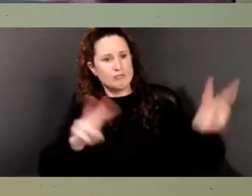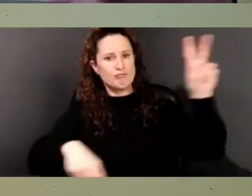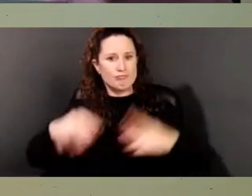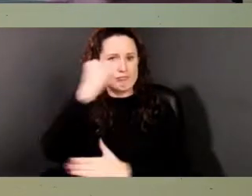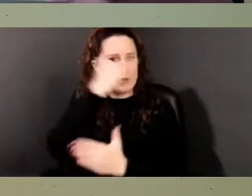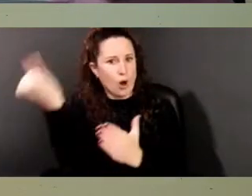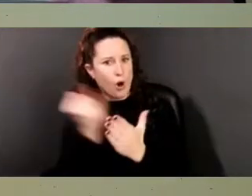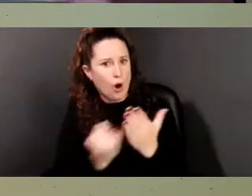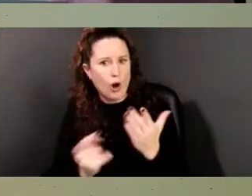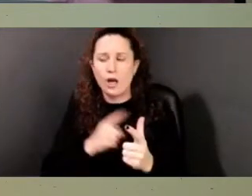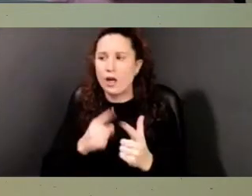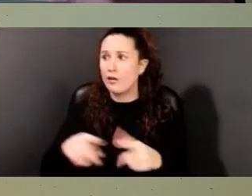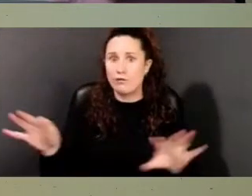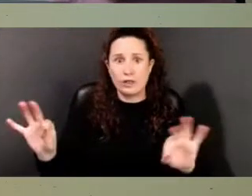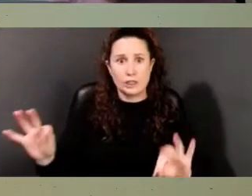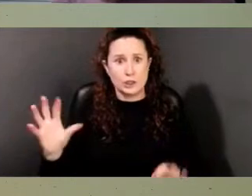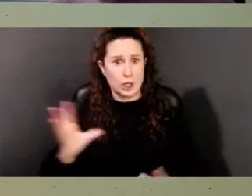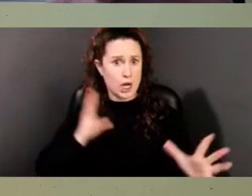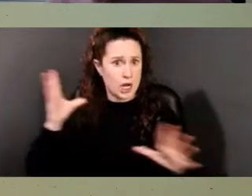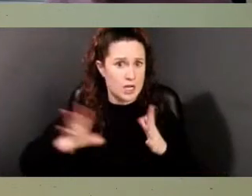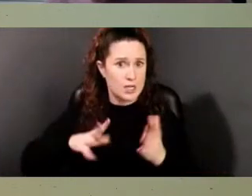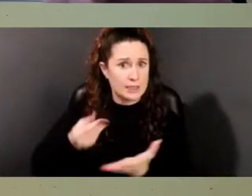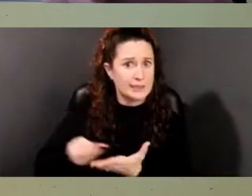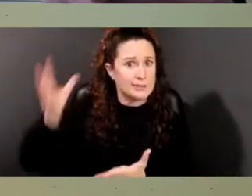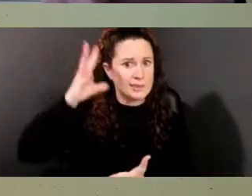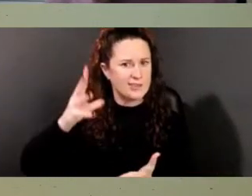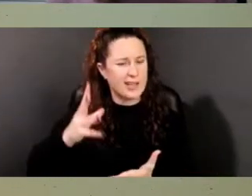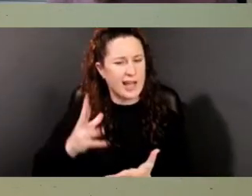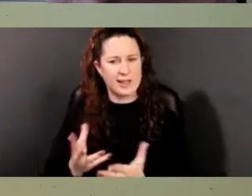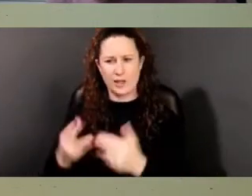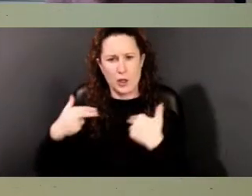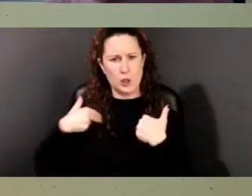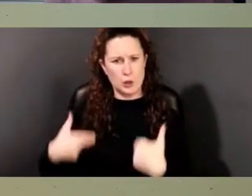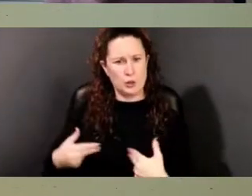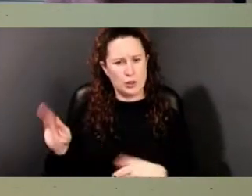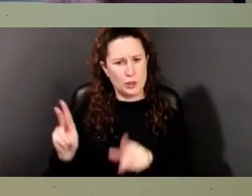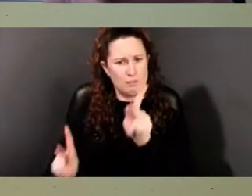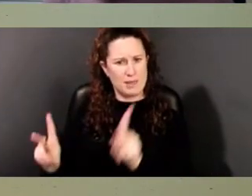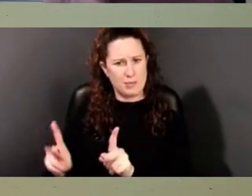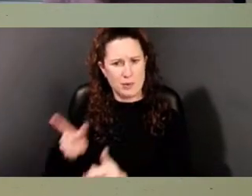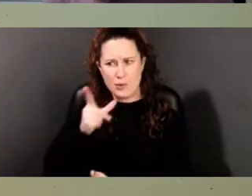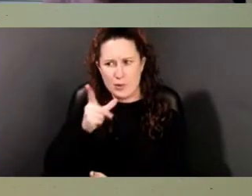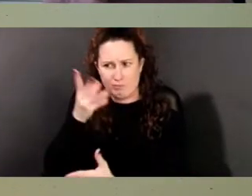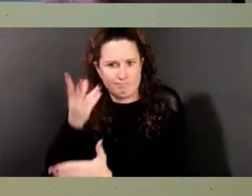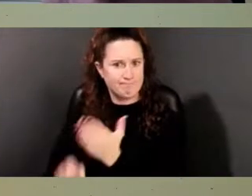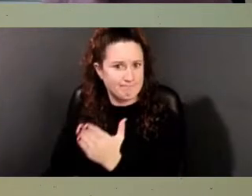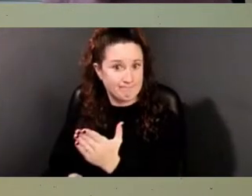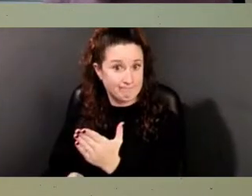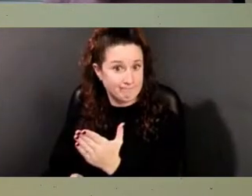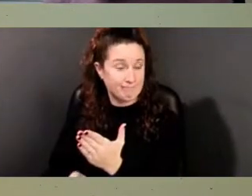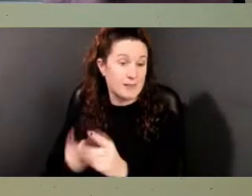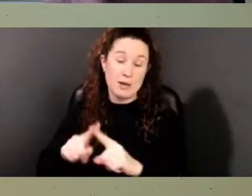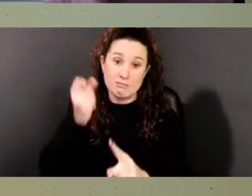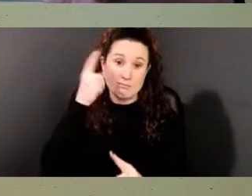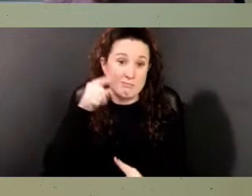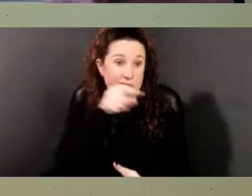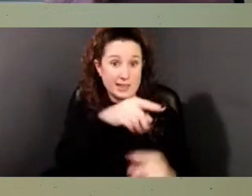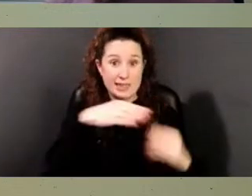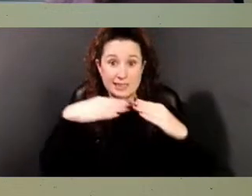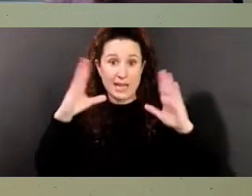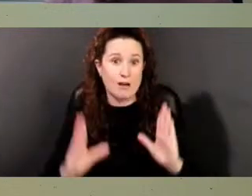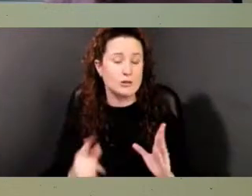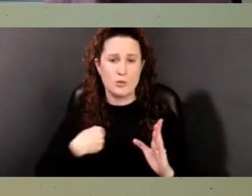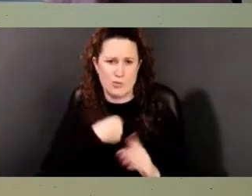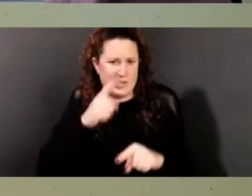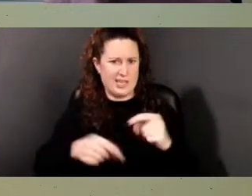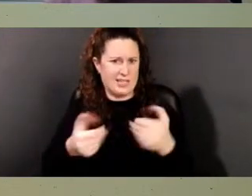furnishings, and forget the human element. But this setting can't and shouldn't be separated from the people whose